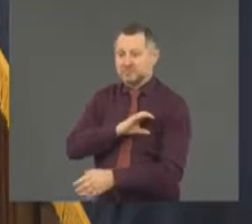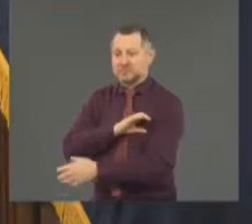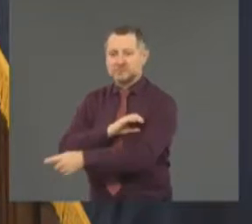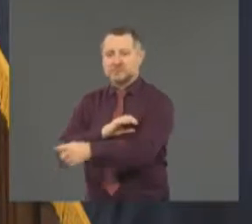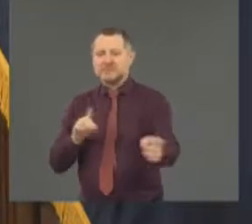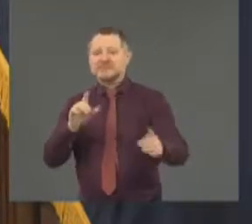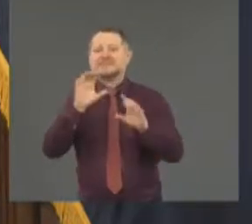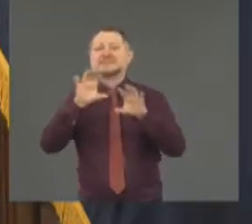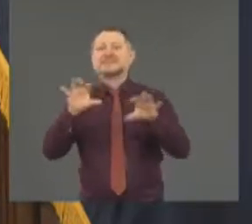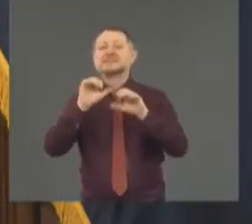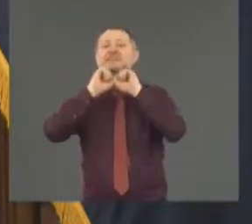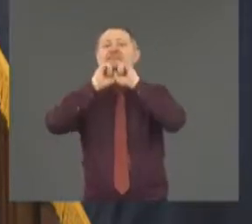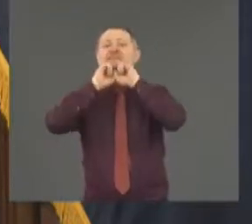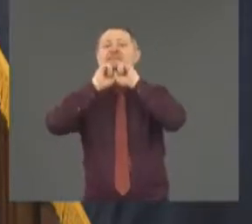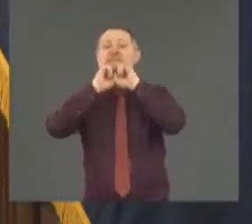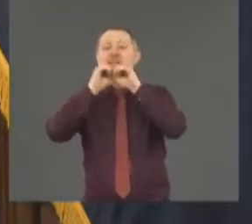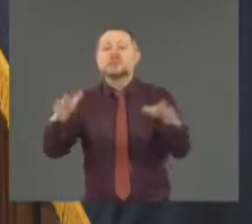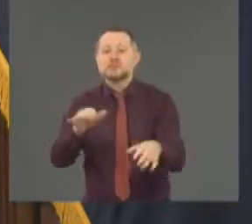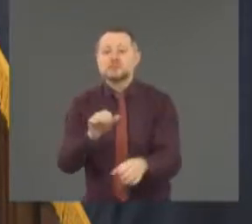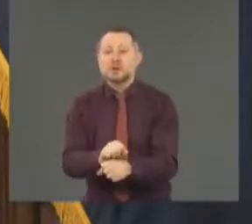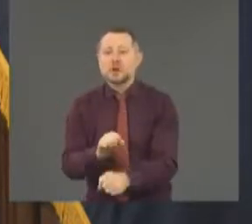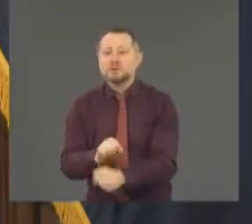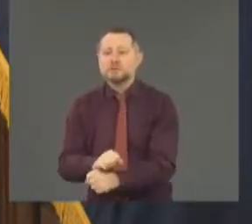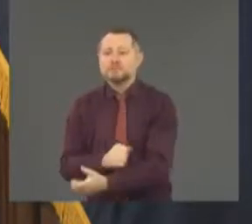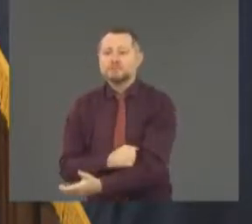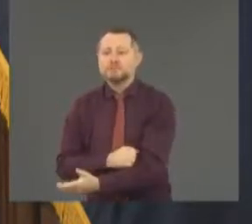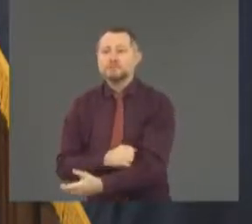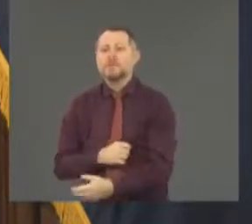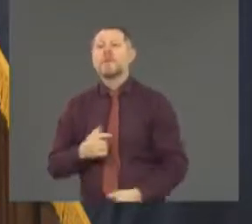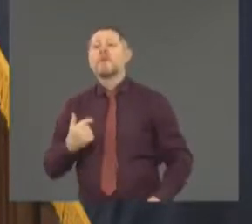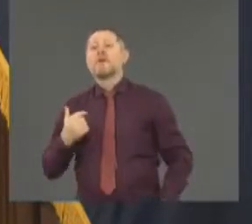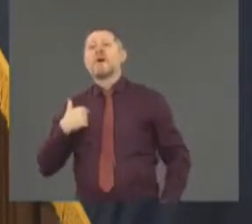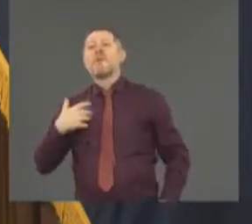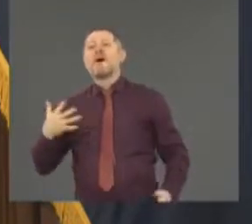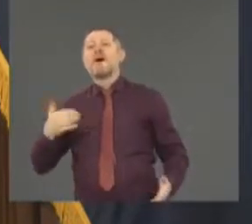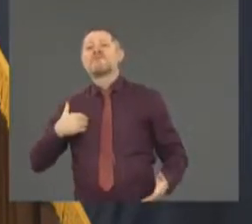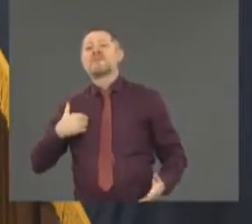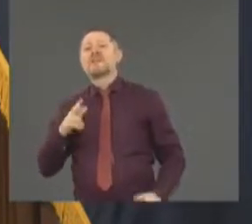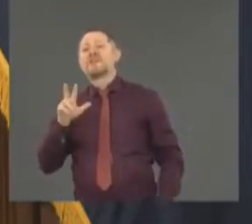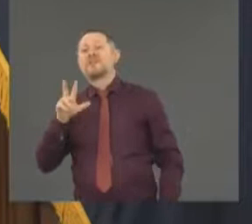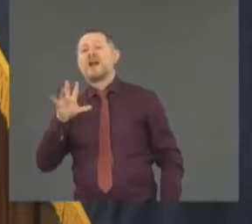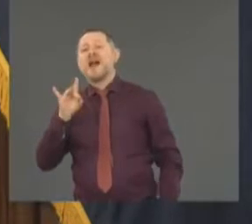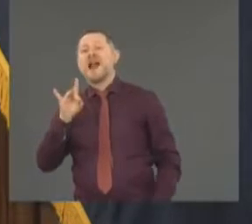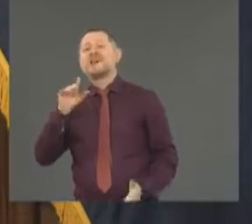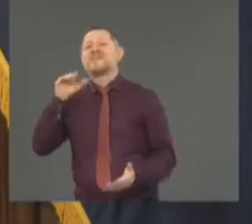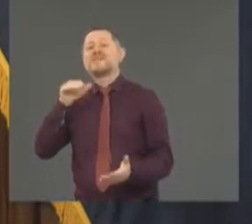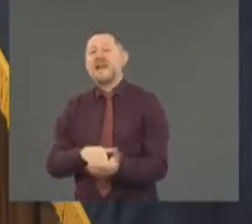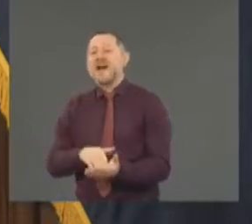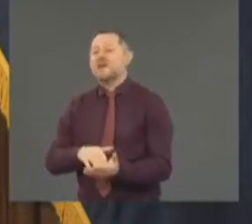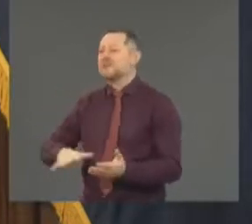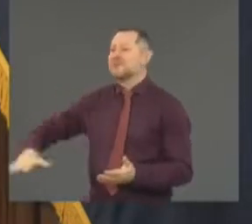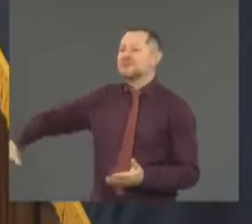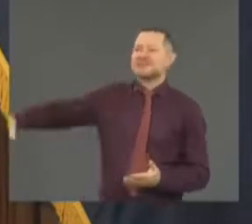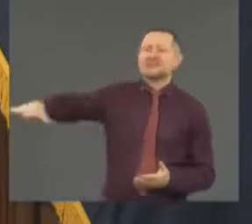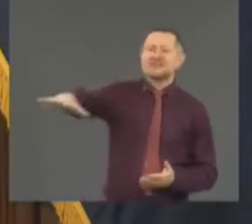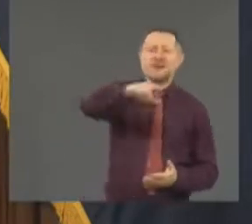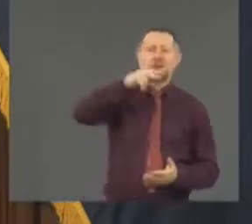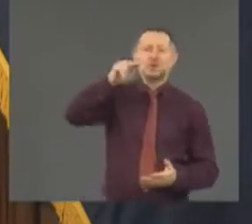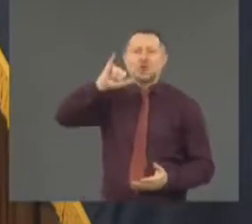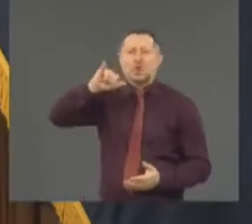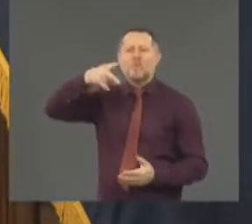last night but you have 38,000 NYPD. They have